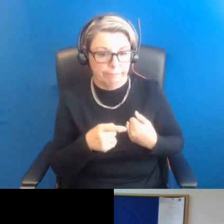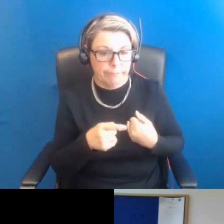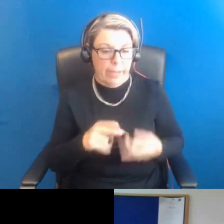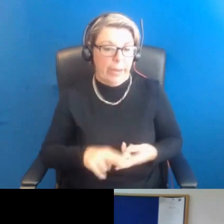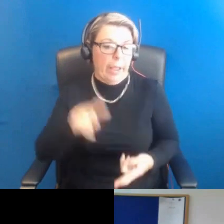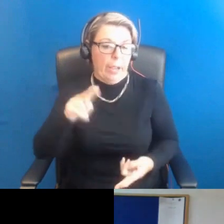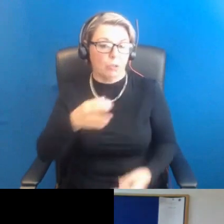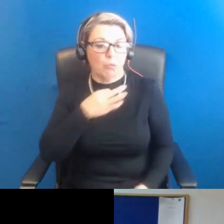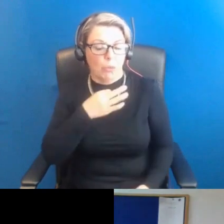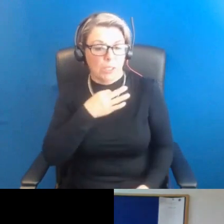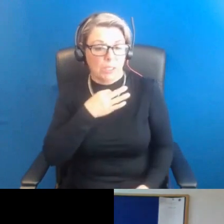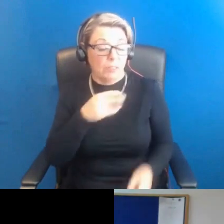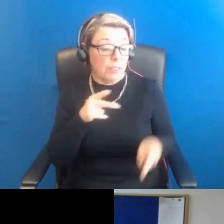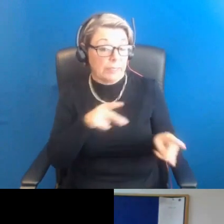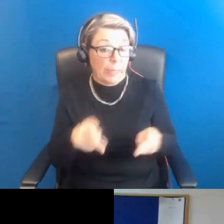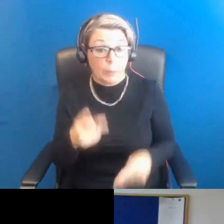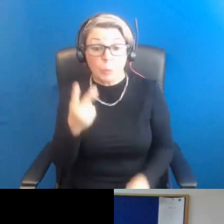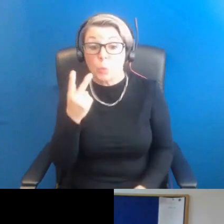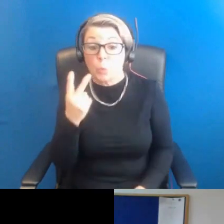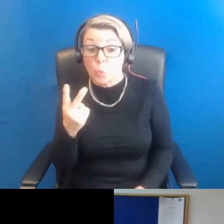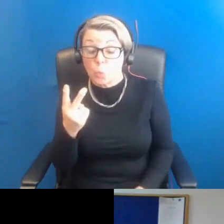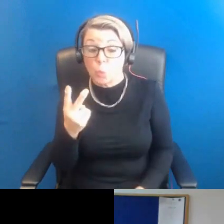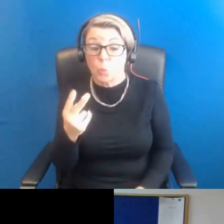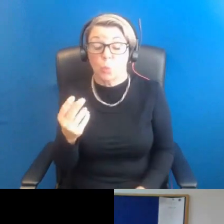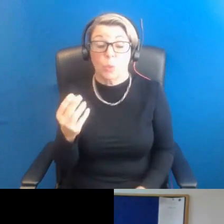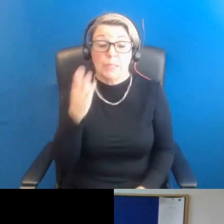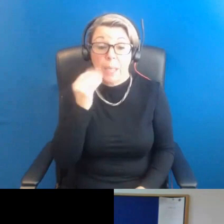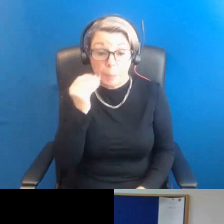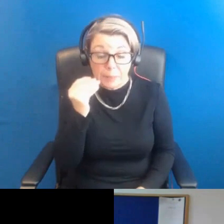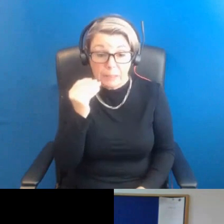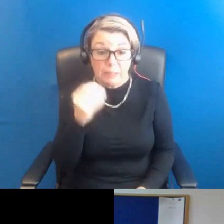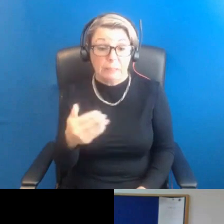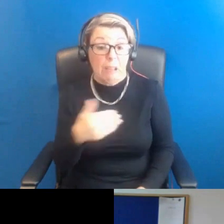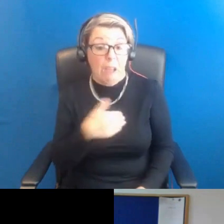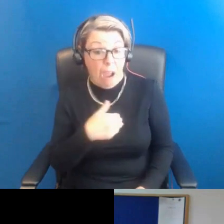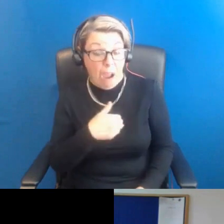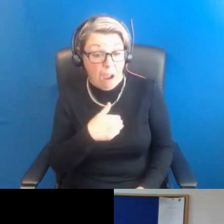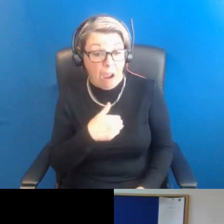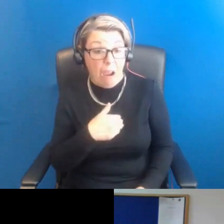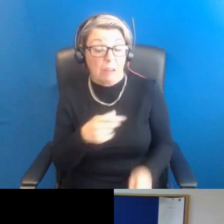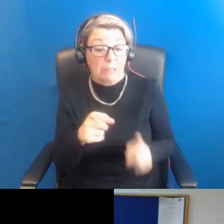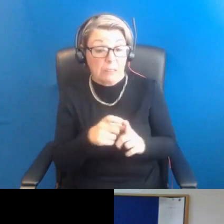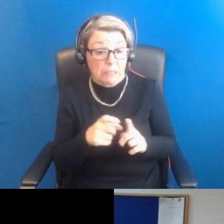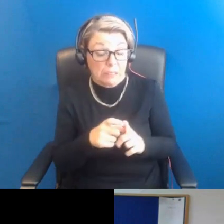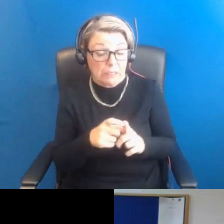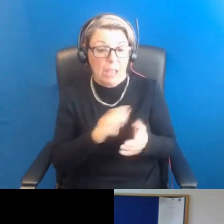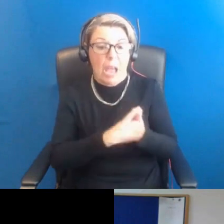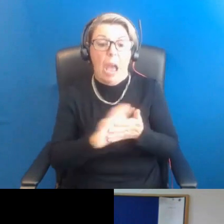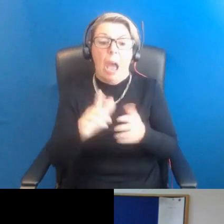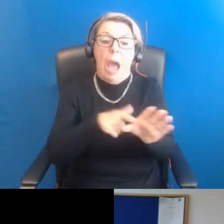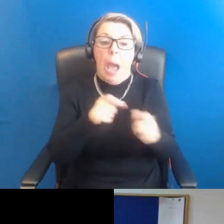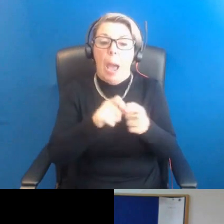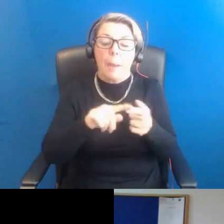risk of type 2 diabetes and cardiovascular disease, including hypertension and high